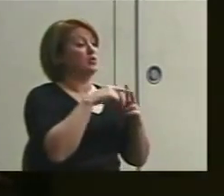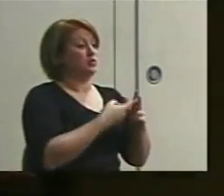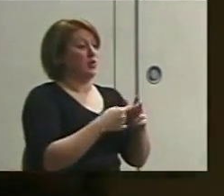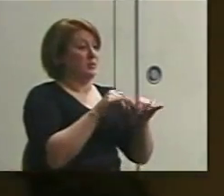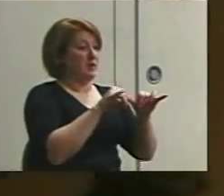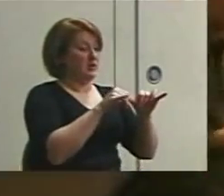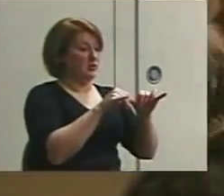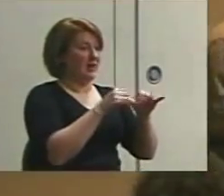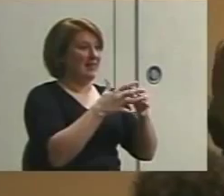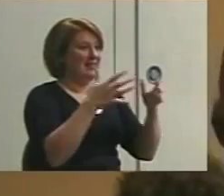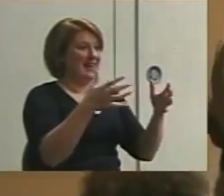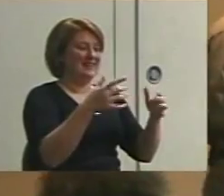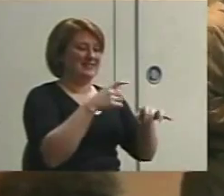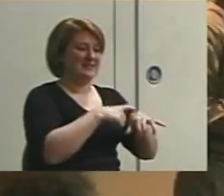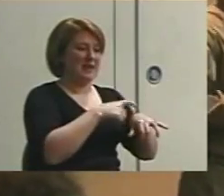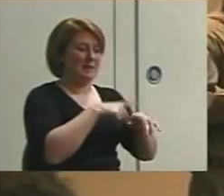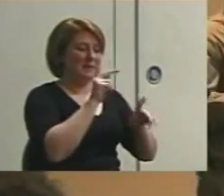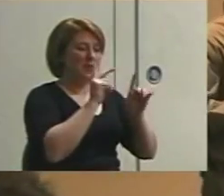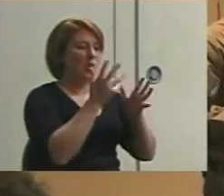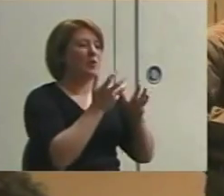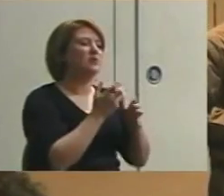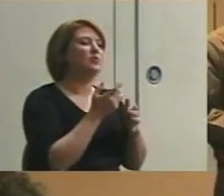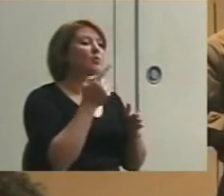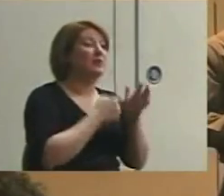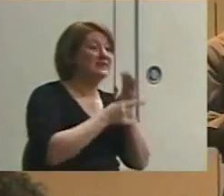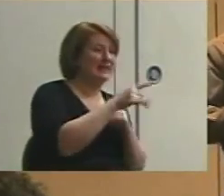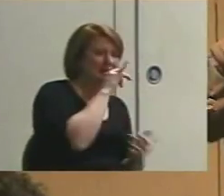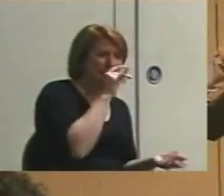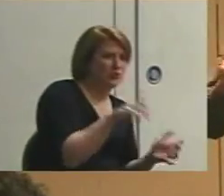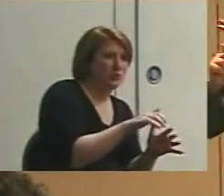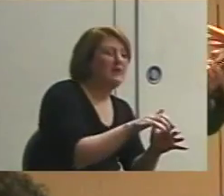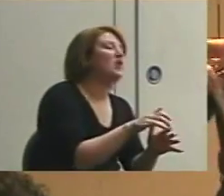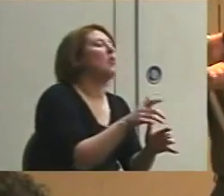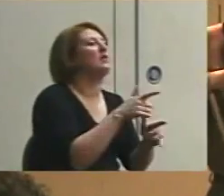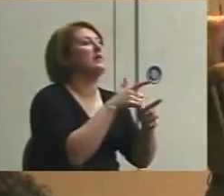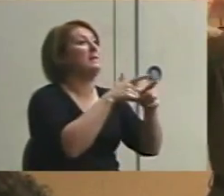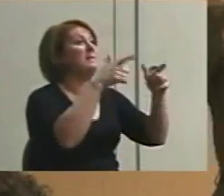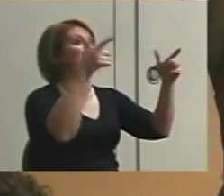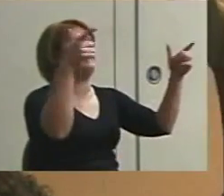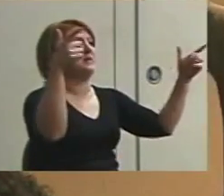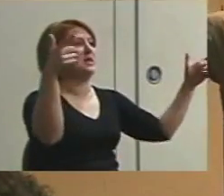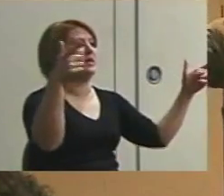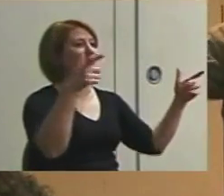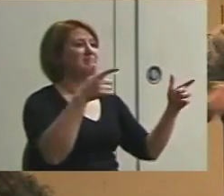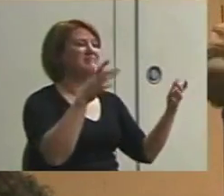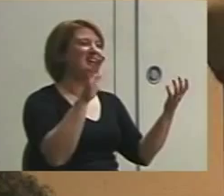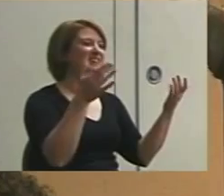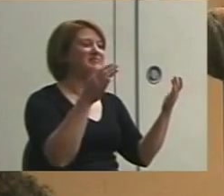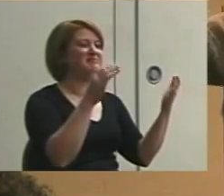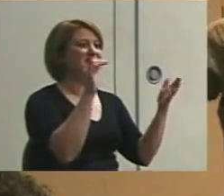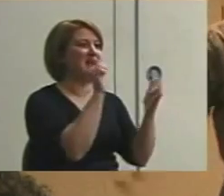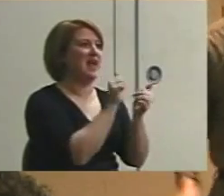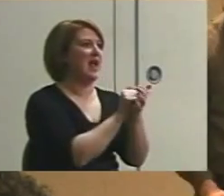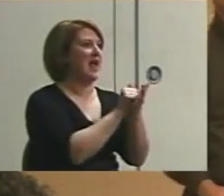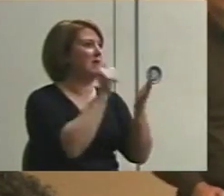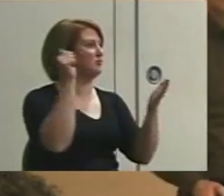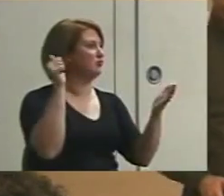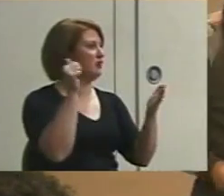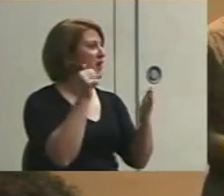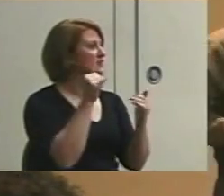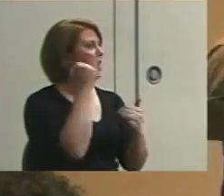times what people want to do when we talk about what's that kid doing is they want to go to these big kind of abstract ideas,